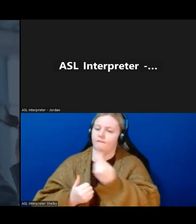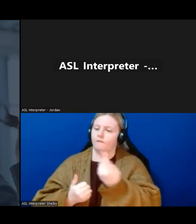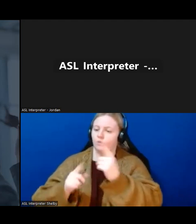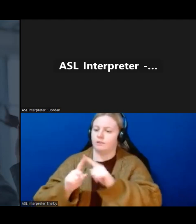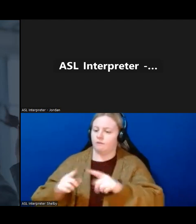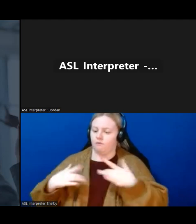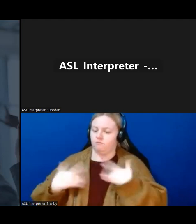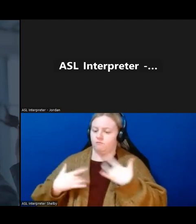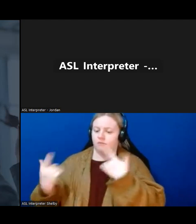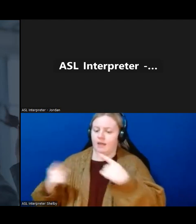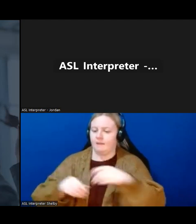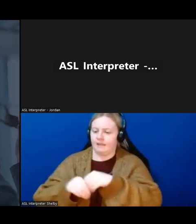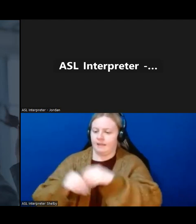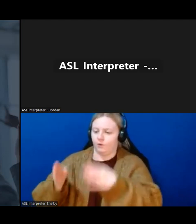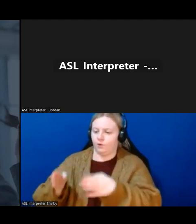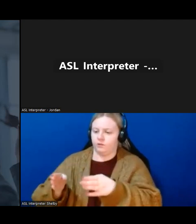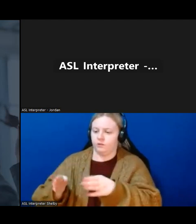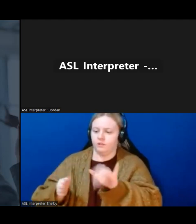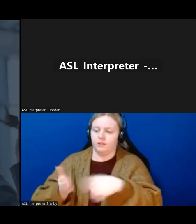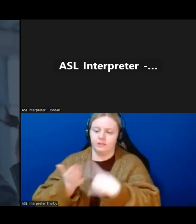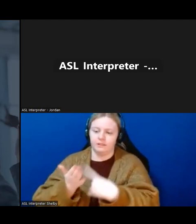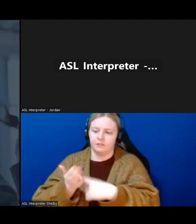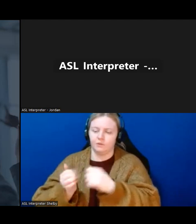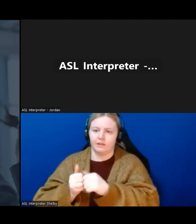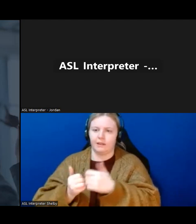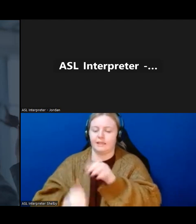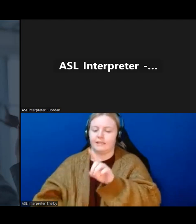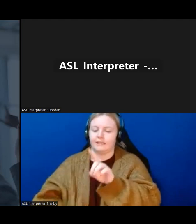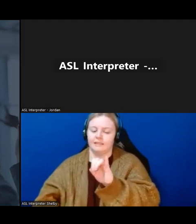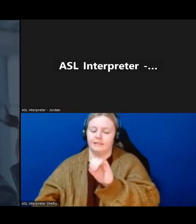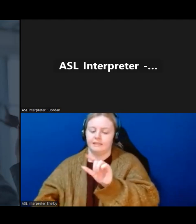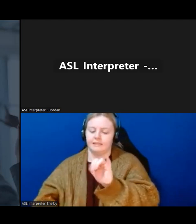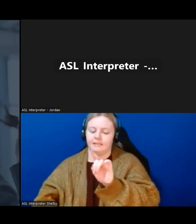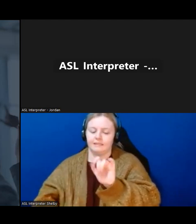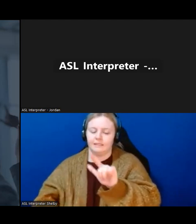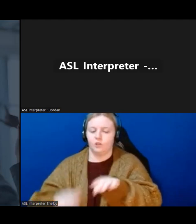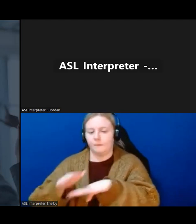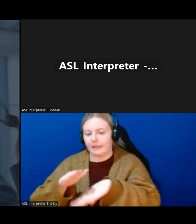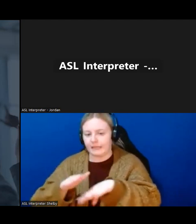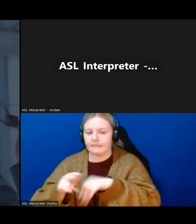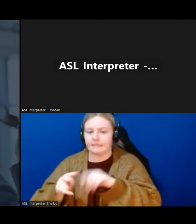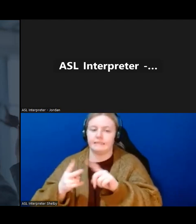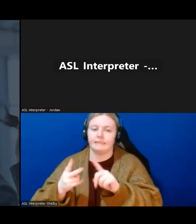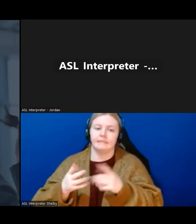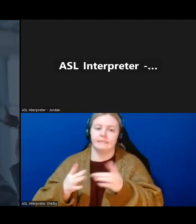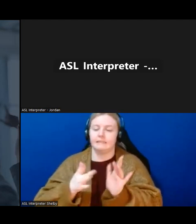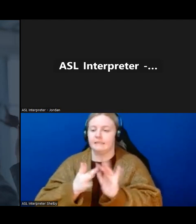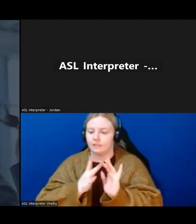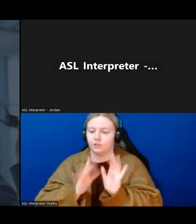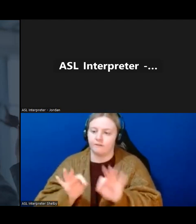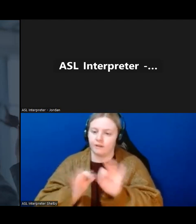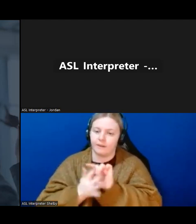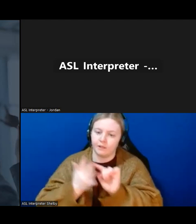So the series that I was talking about with digital basics, internet fundamentals, and email and communication,